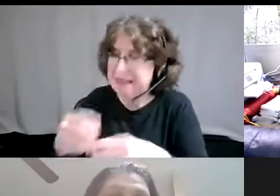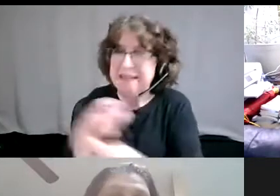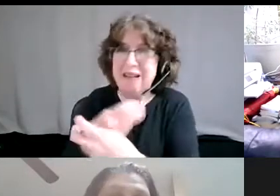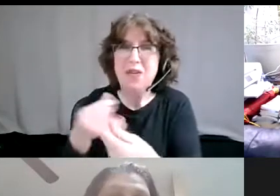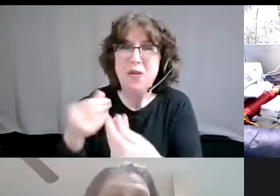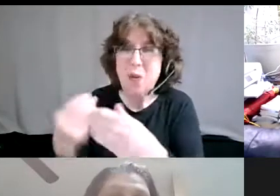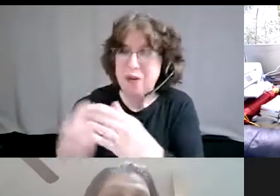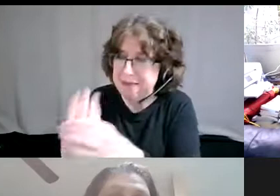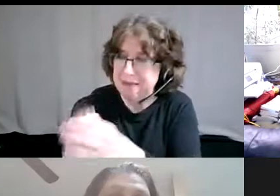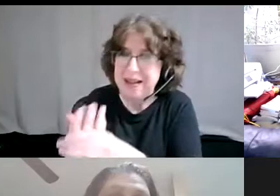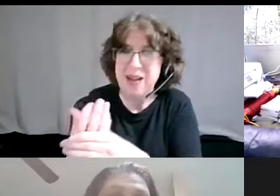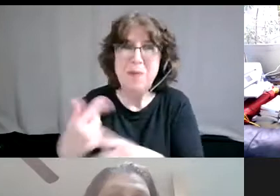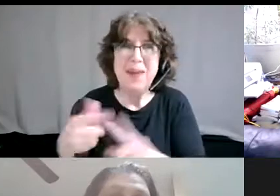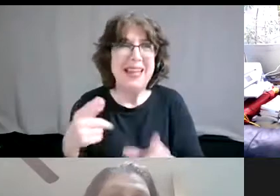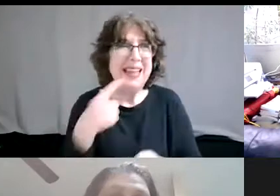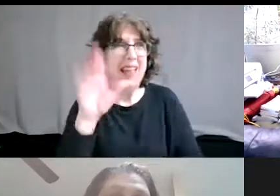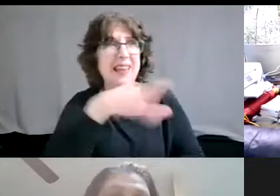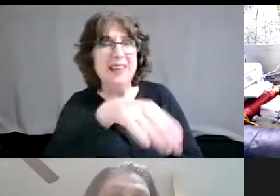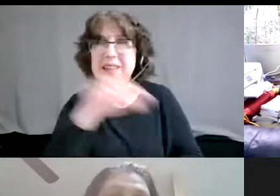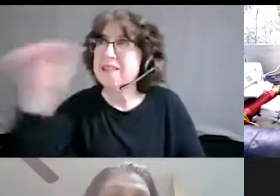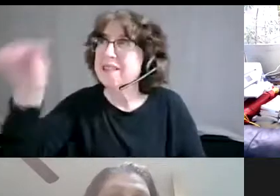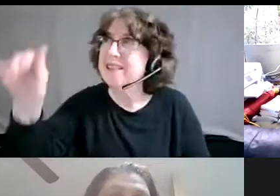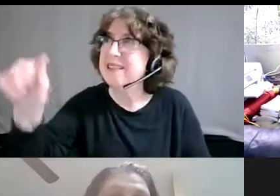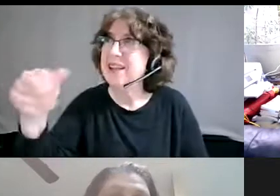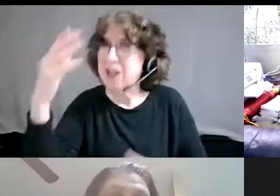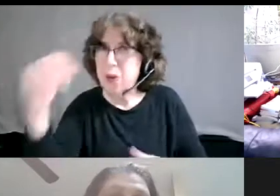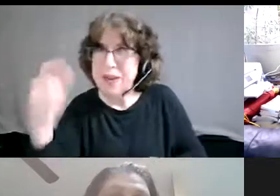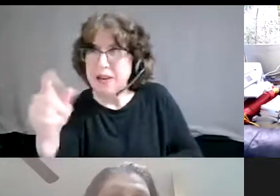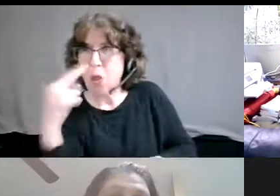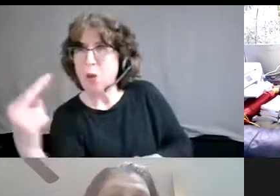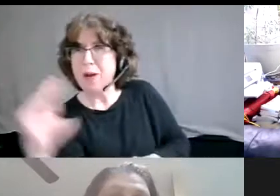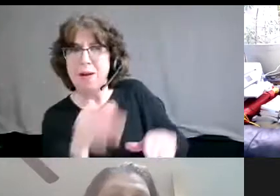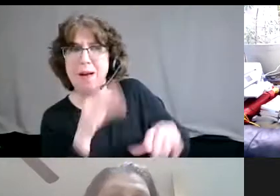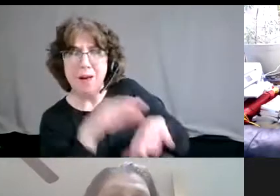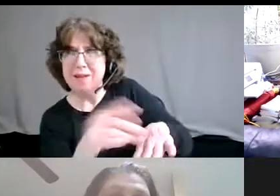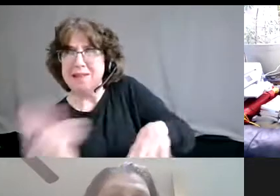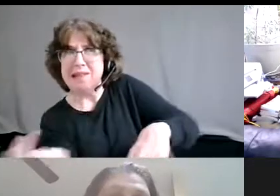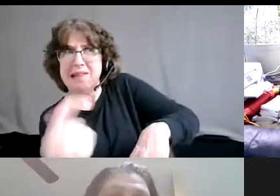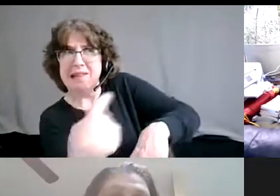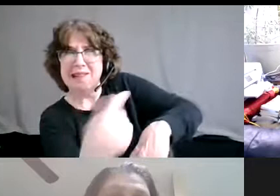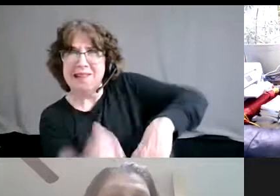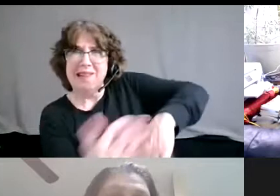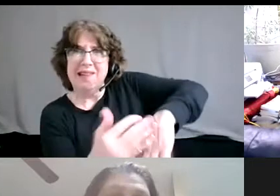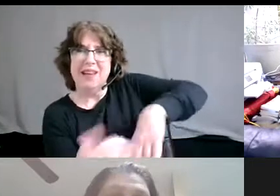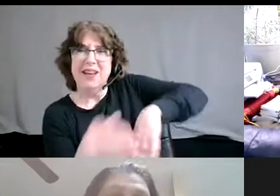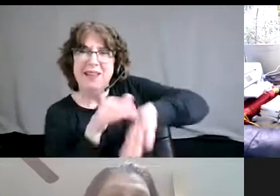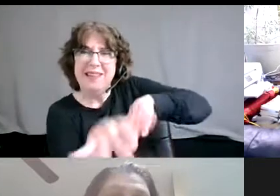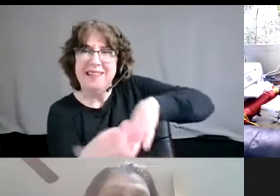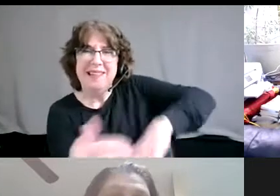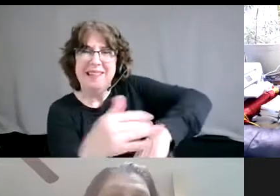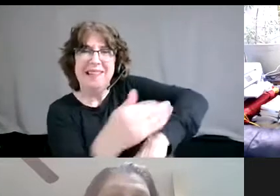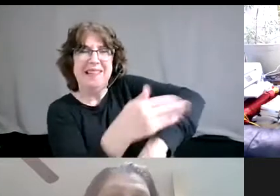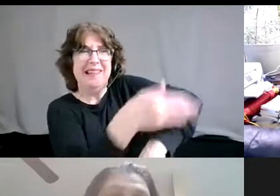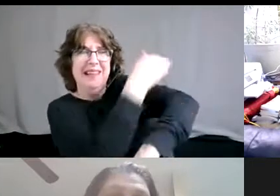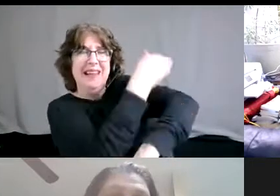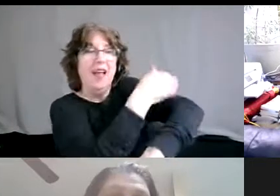about, hey, we should probably look at this toxic thing upstream to be the ones centered in the leadership, because they obviously are